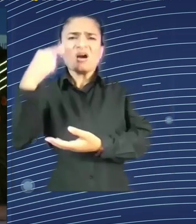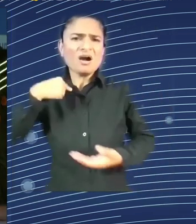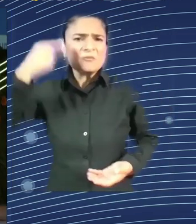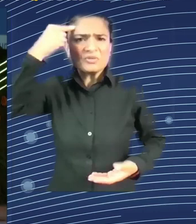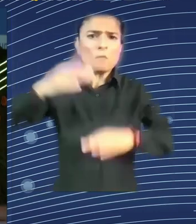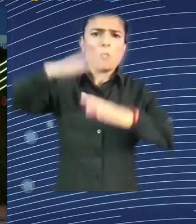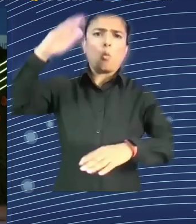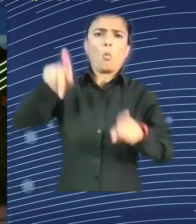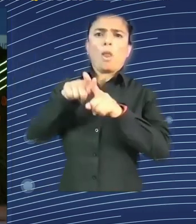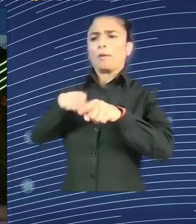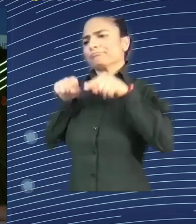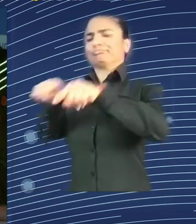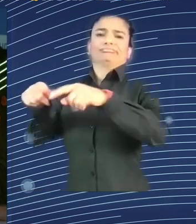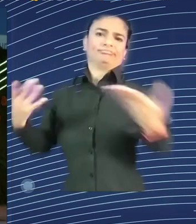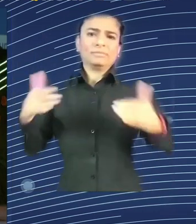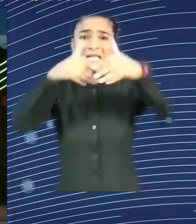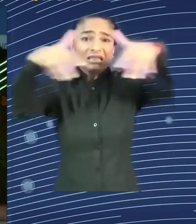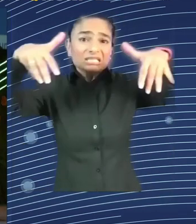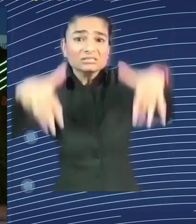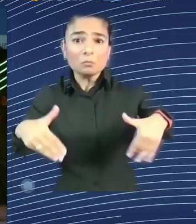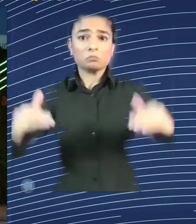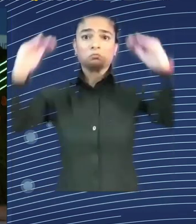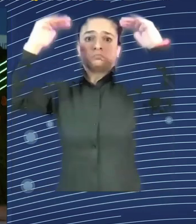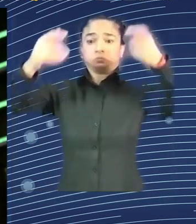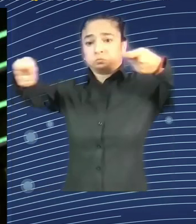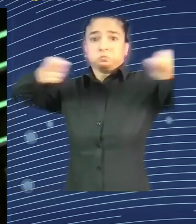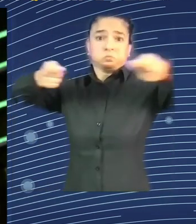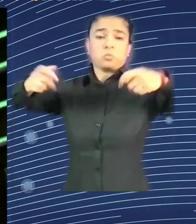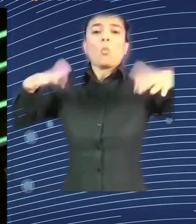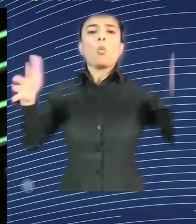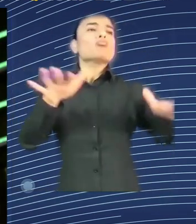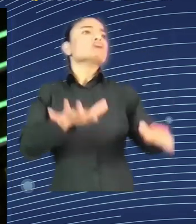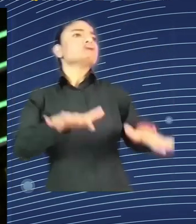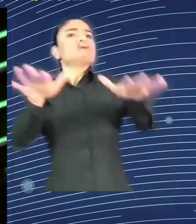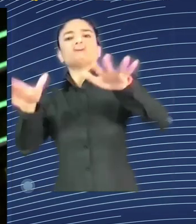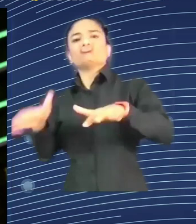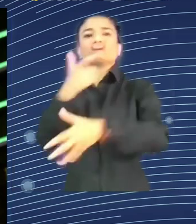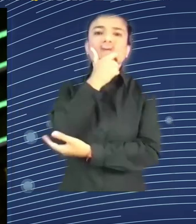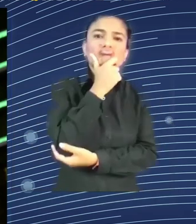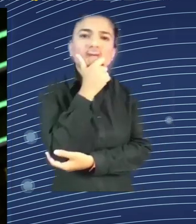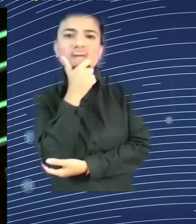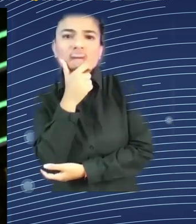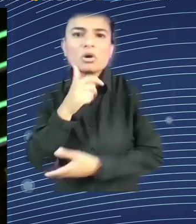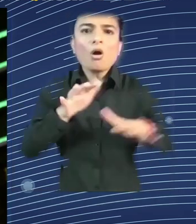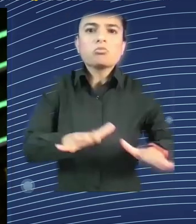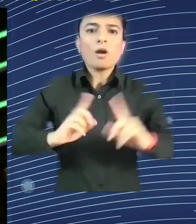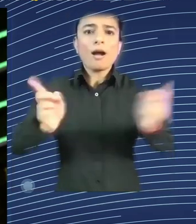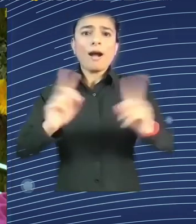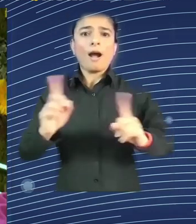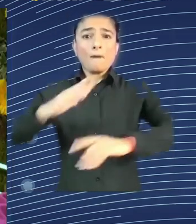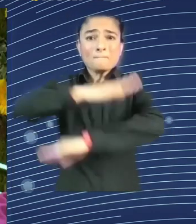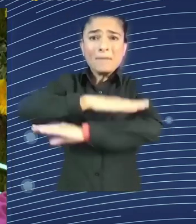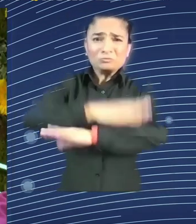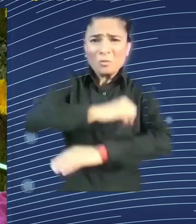tech lobby that is actually stopping and pushing back against us making progress on getting to a point of having rules. Right.